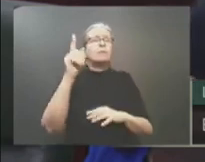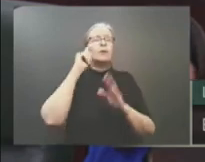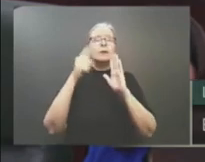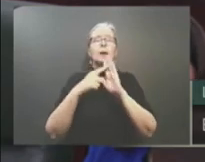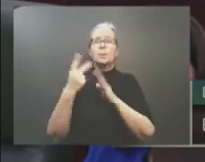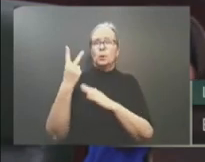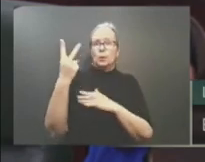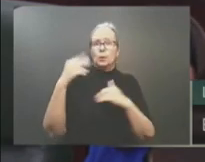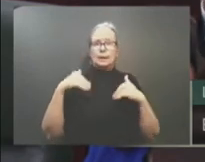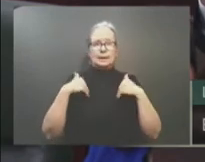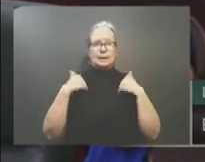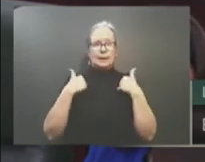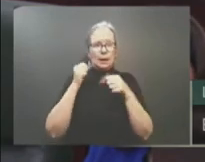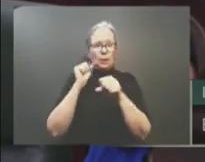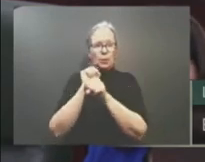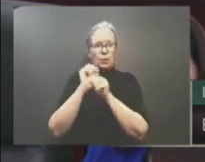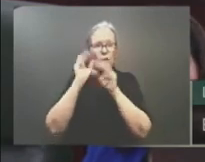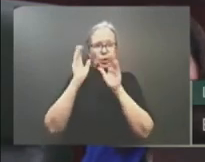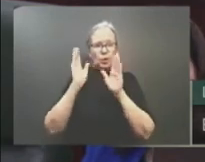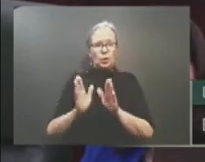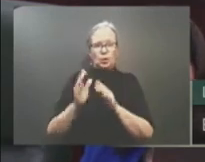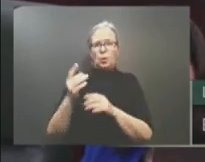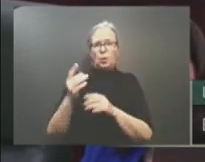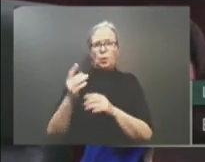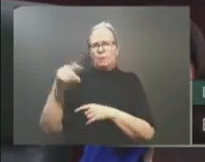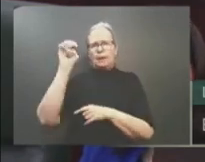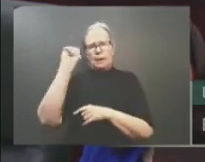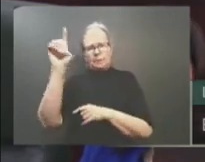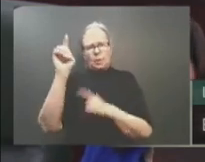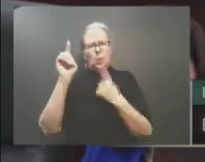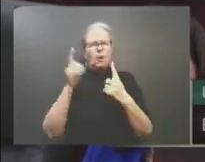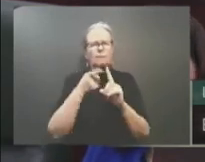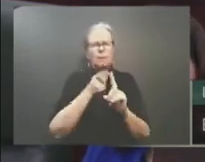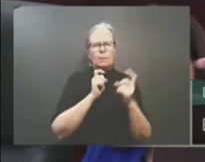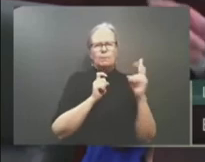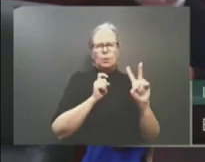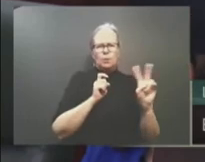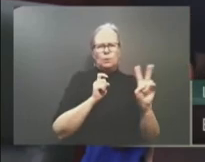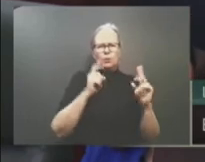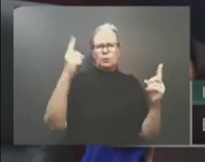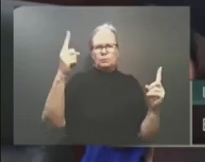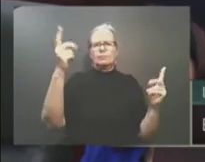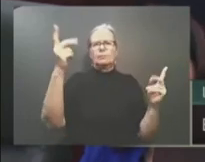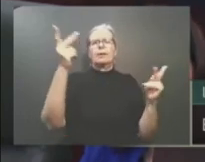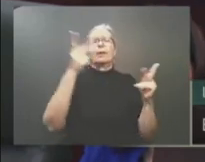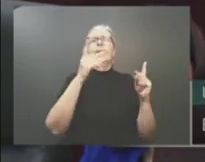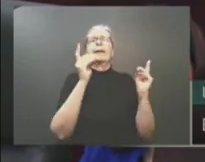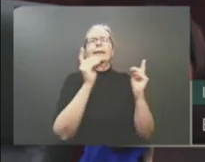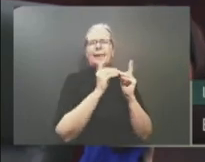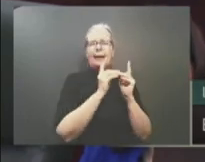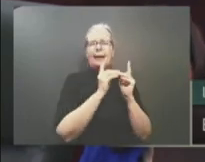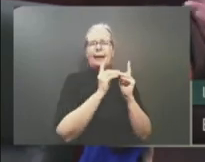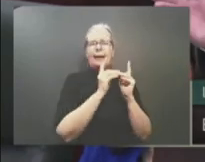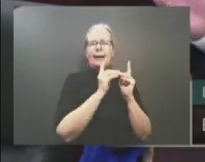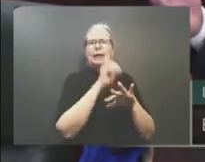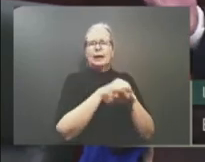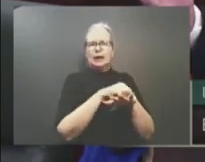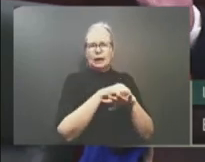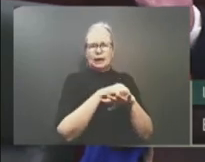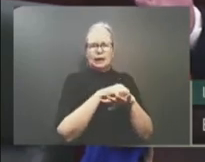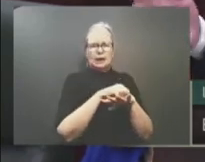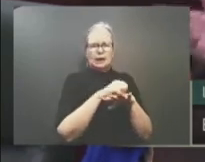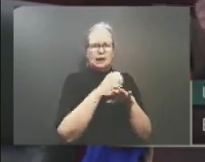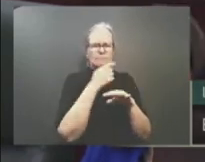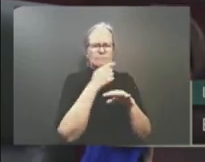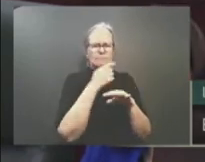debating about where they're going to start life together. When Jessica recently visited Edmonton for the first time, she was surprised by its